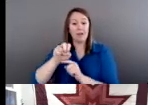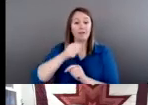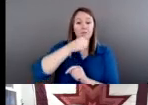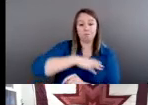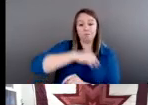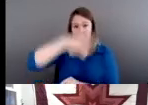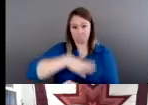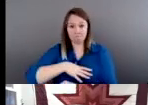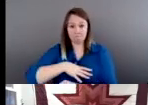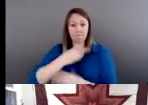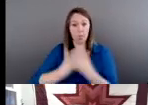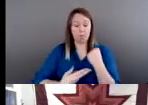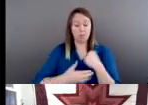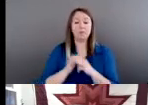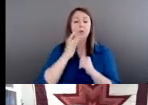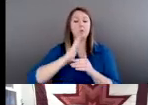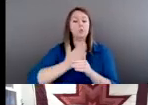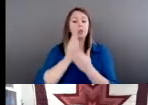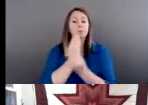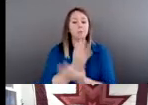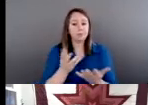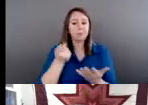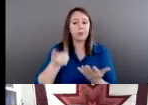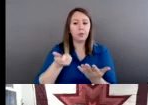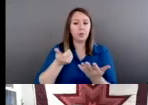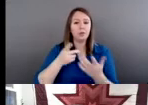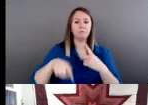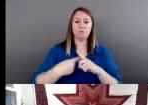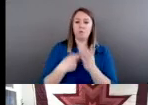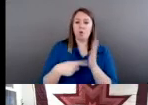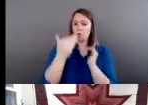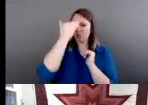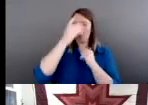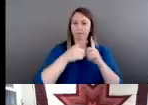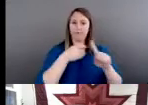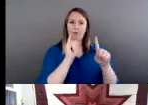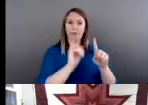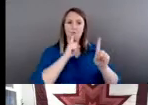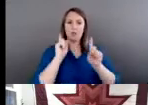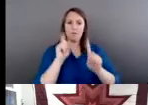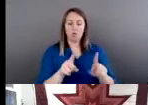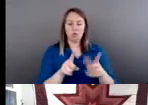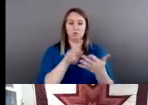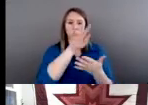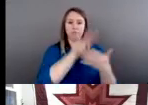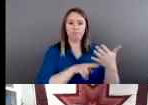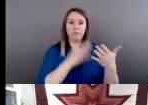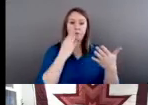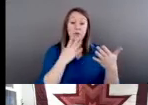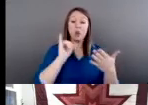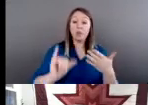just a little bit about what we know from this report. So this is a table that comes directly